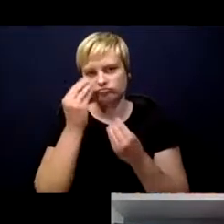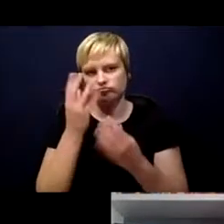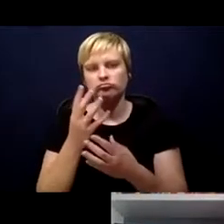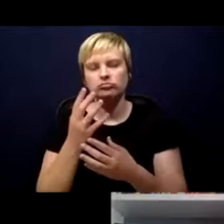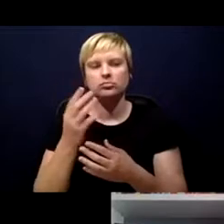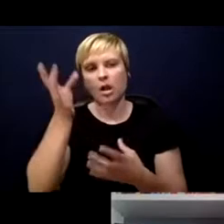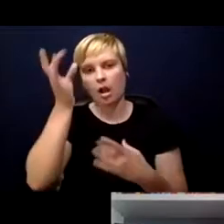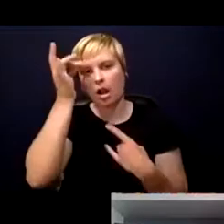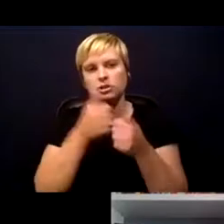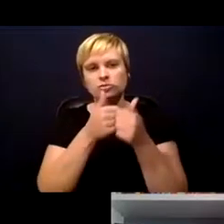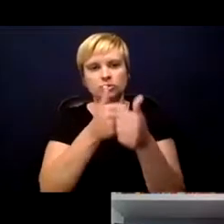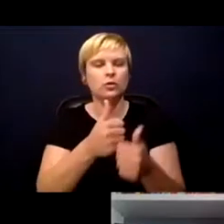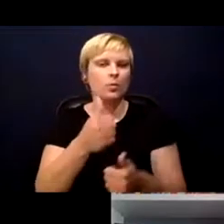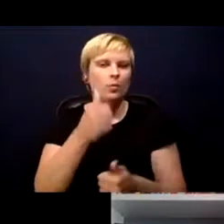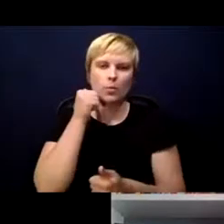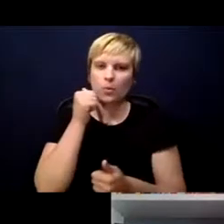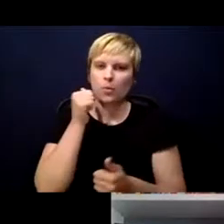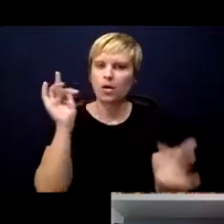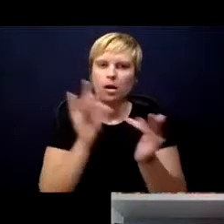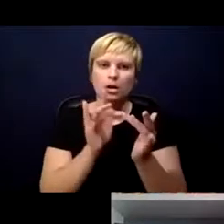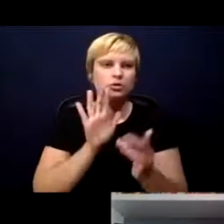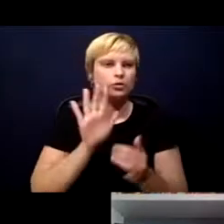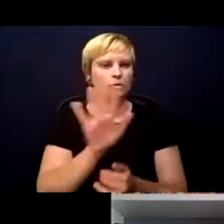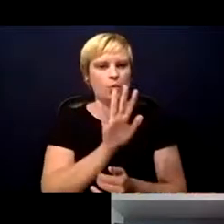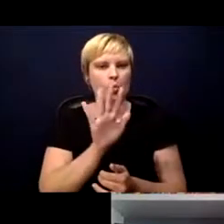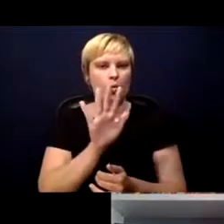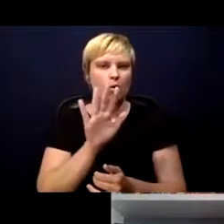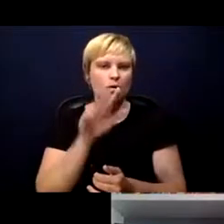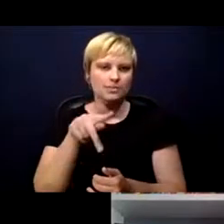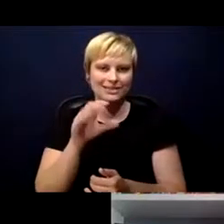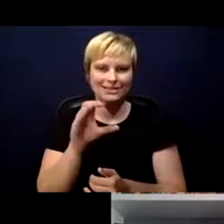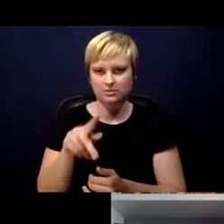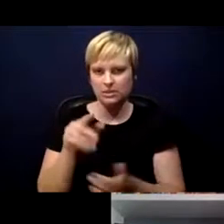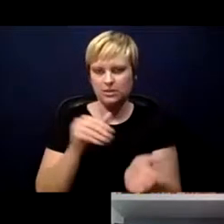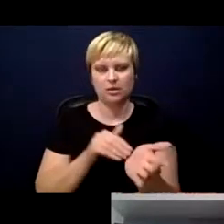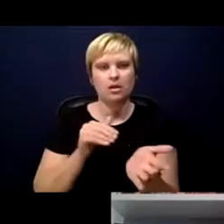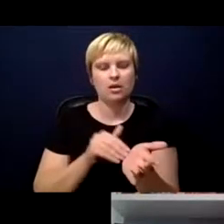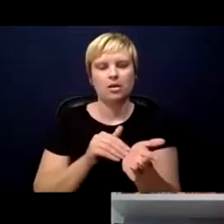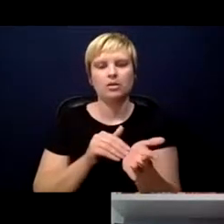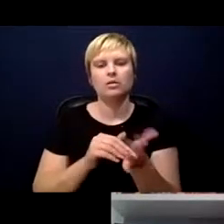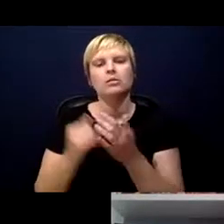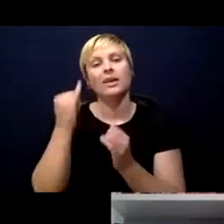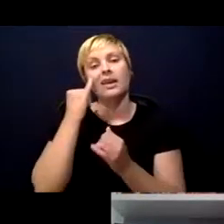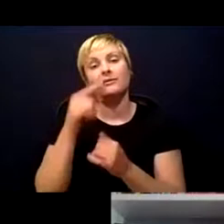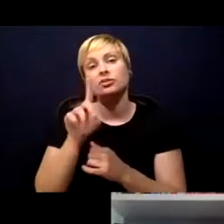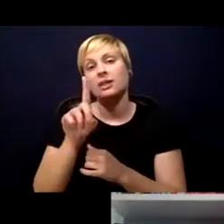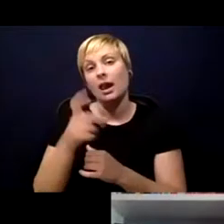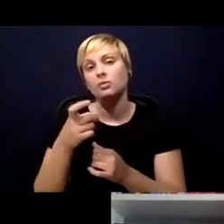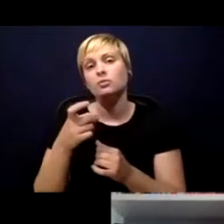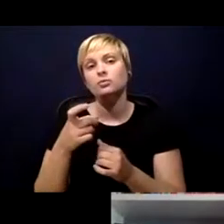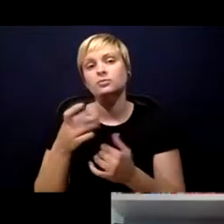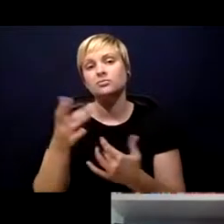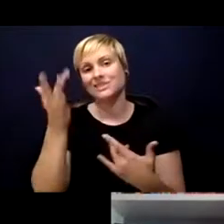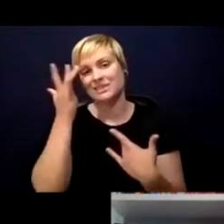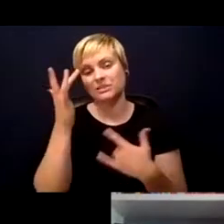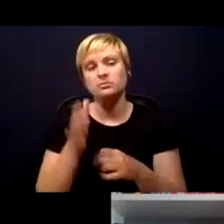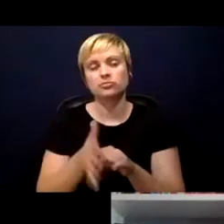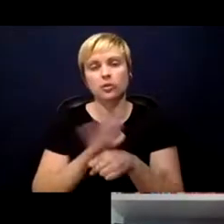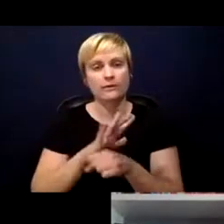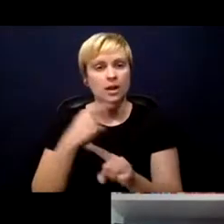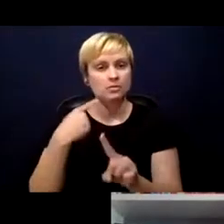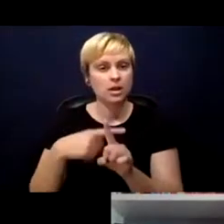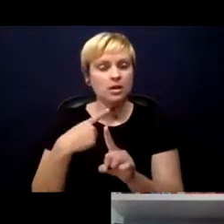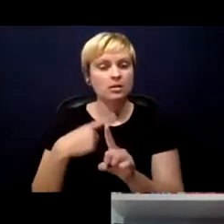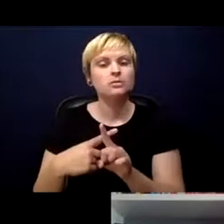tracers will not reach out to your primary care physician. If you are diagnosed with COVID-19, it is possible if the